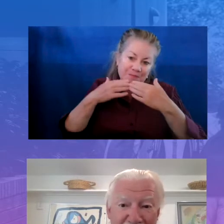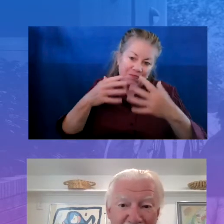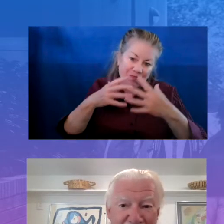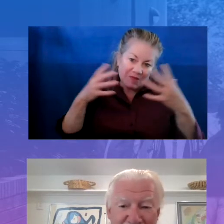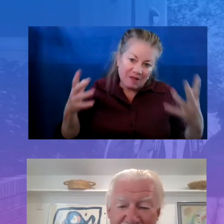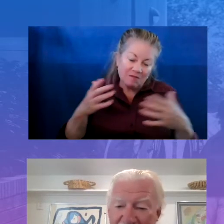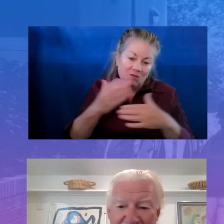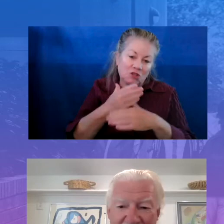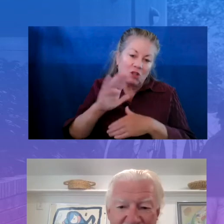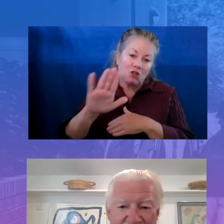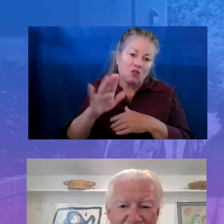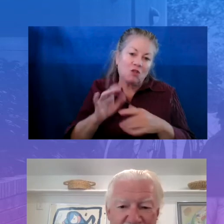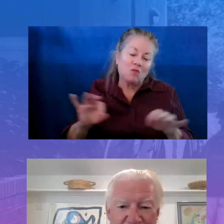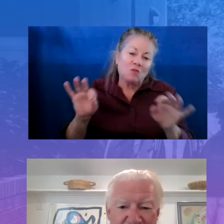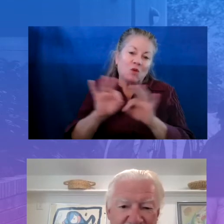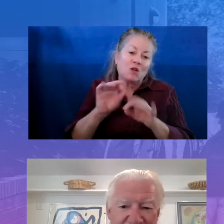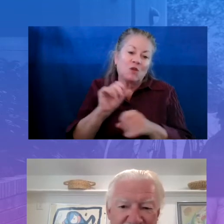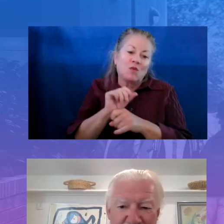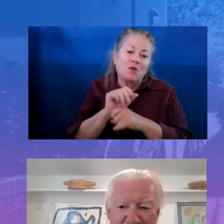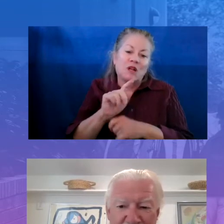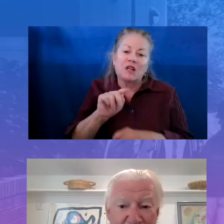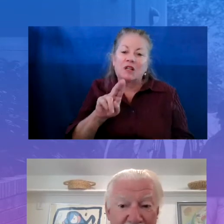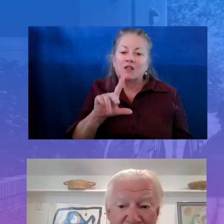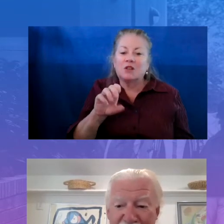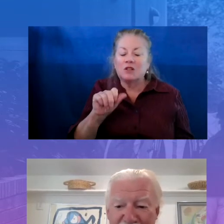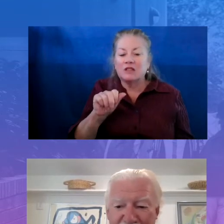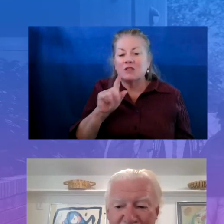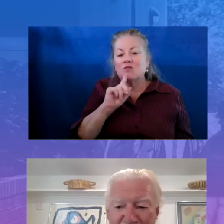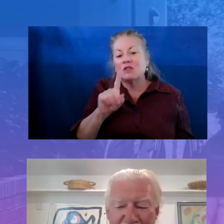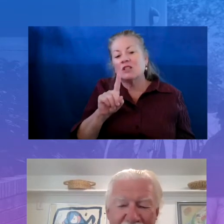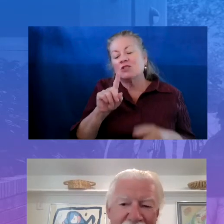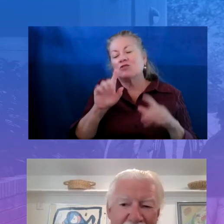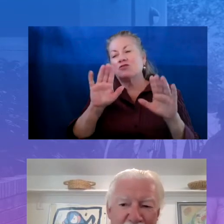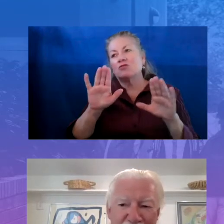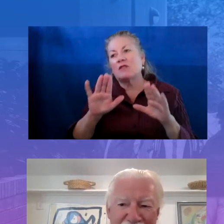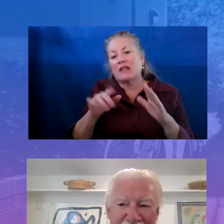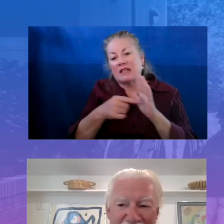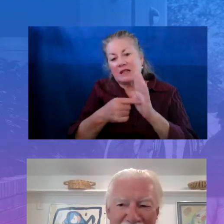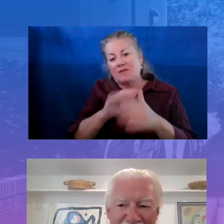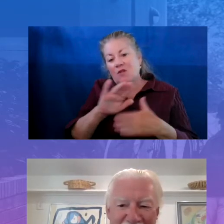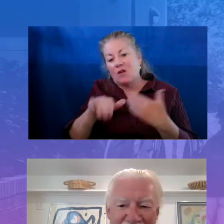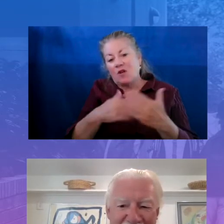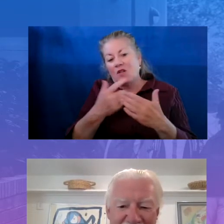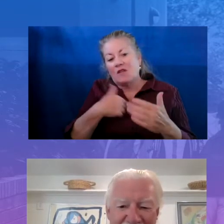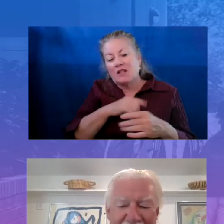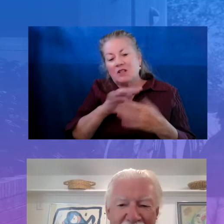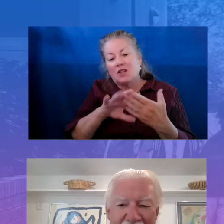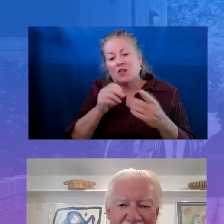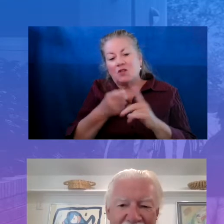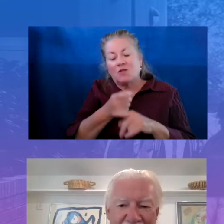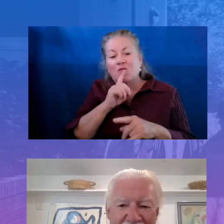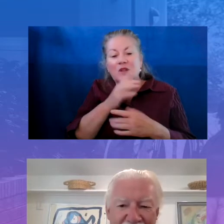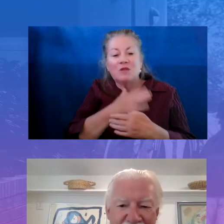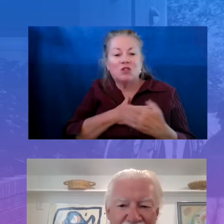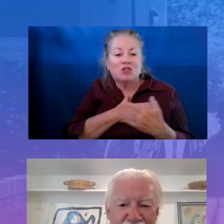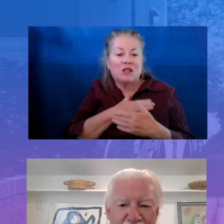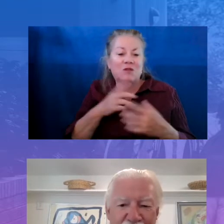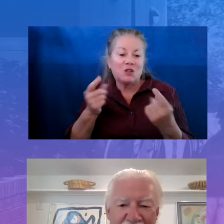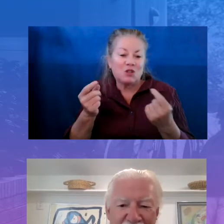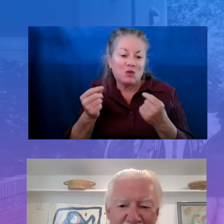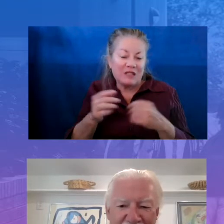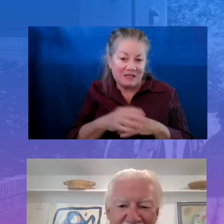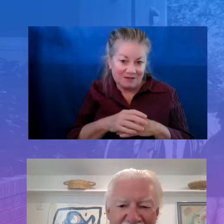work in Tulsa. It's a terrific example for all of us to learn from. Appreciate what you're doing and let's